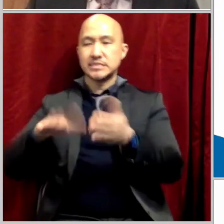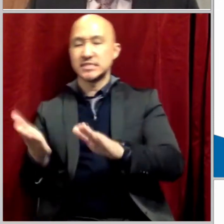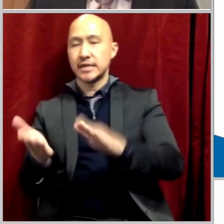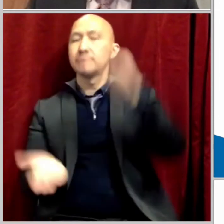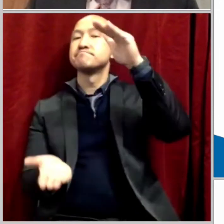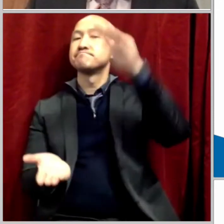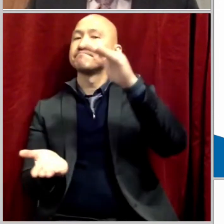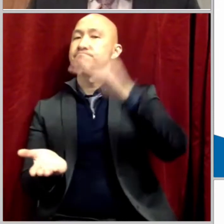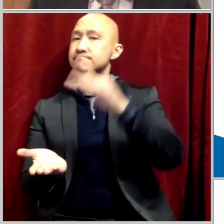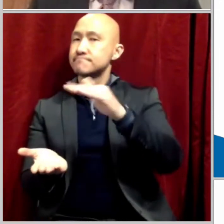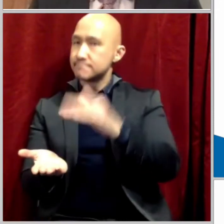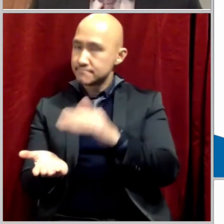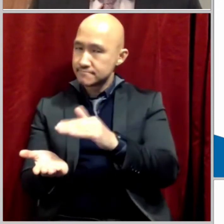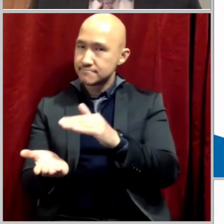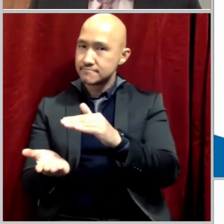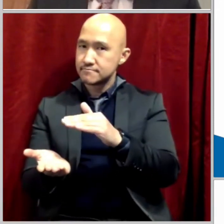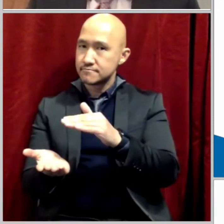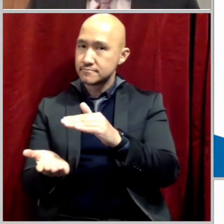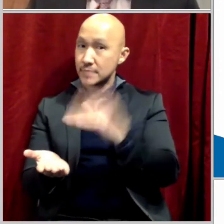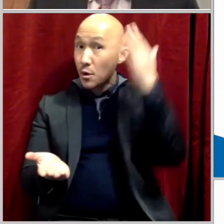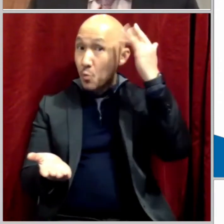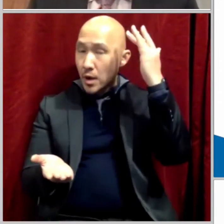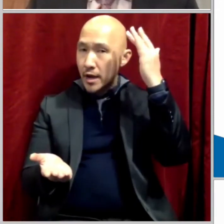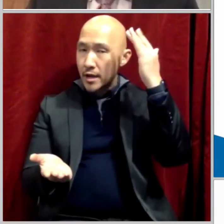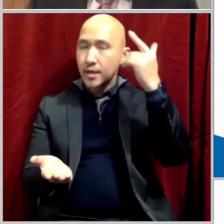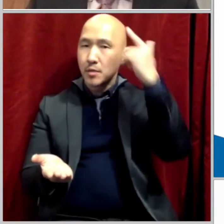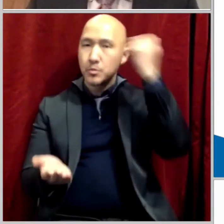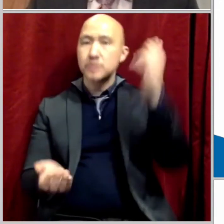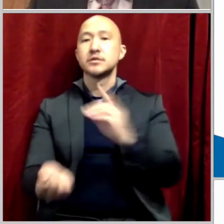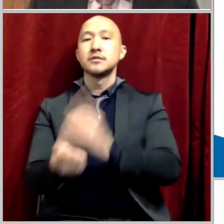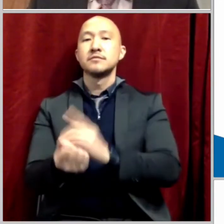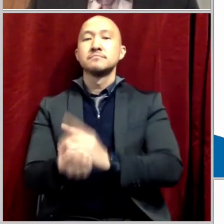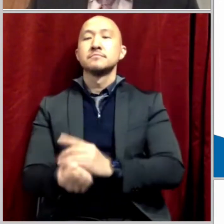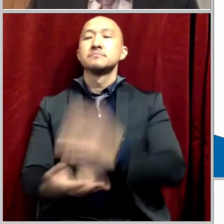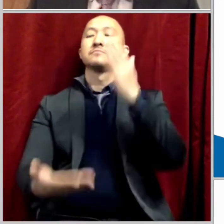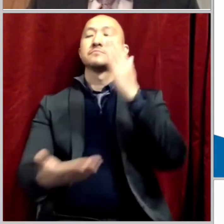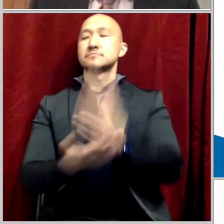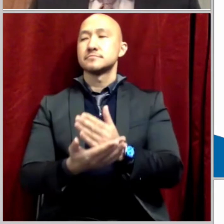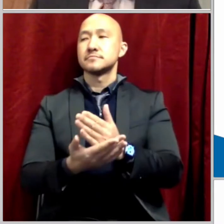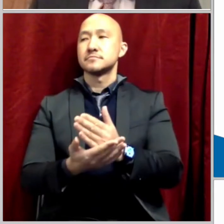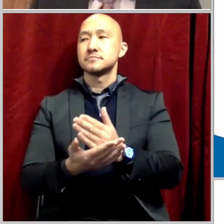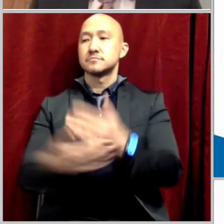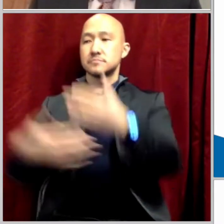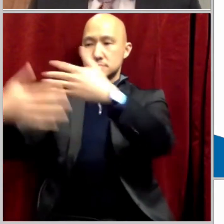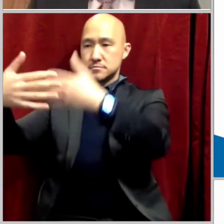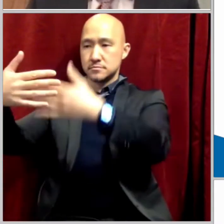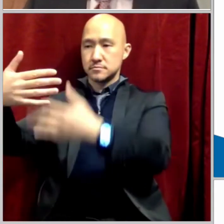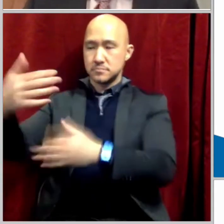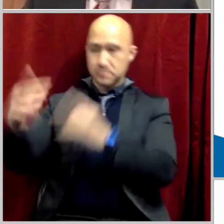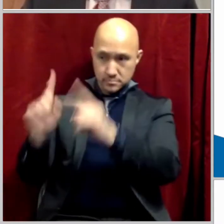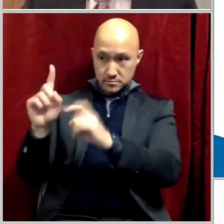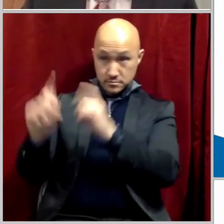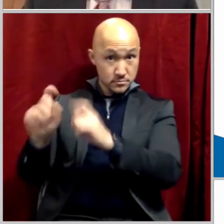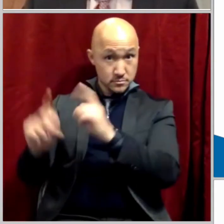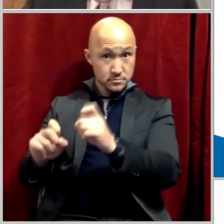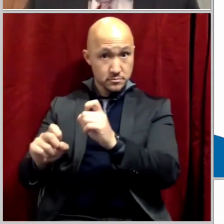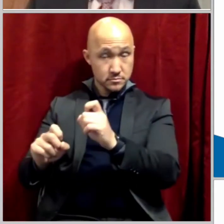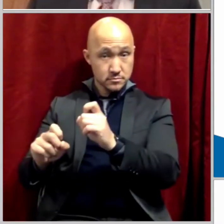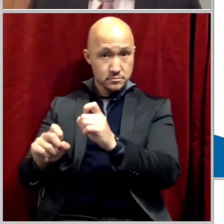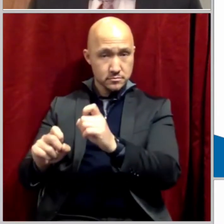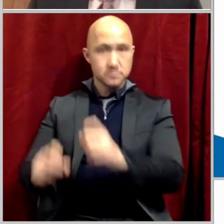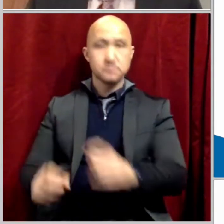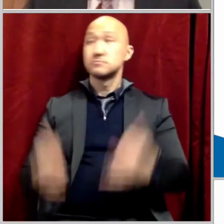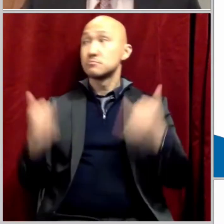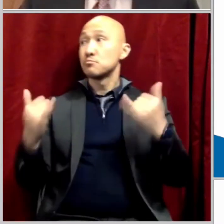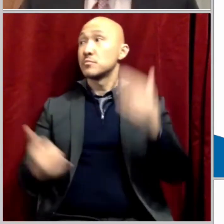brought about by surgical teams taking the time to pause during their procedures. In my understanding from speaking to a brother that works in the operating room